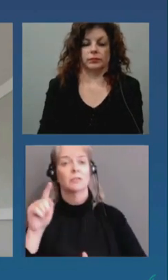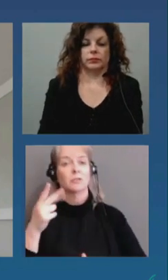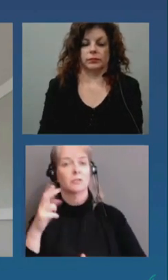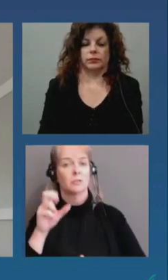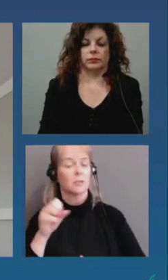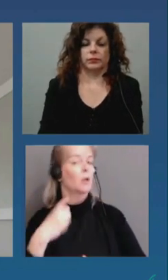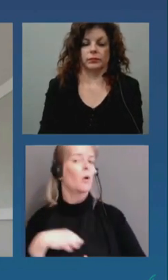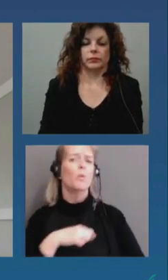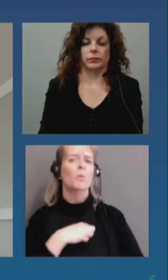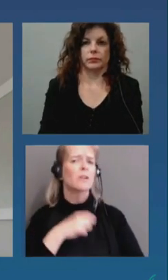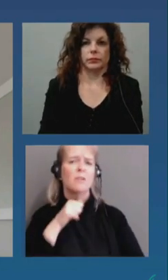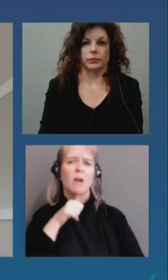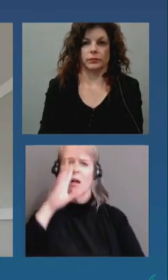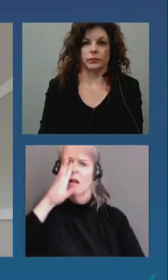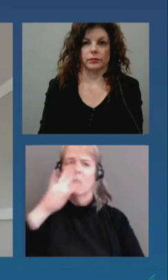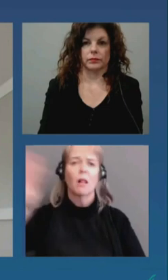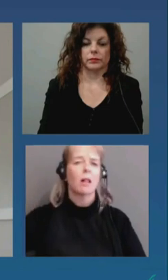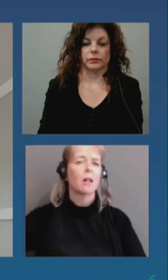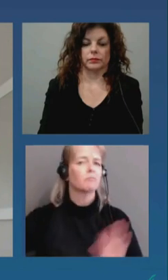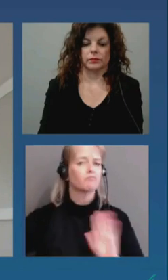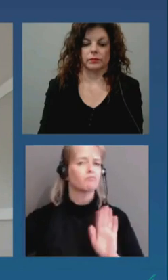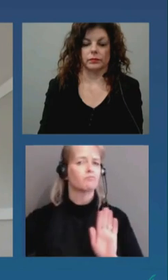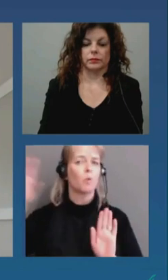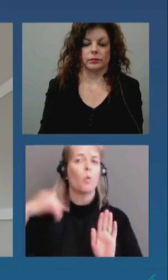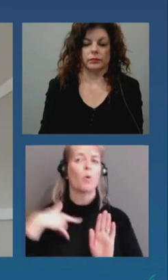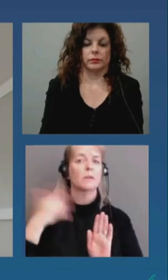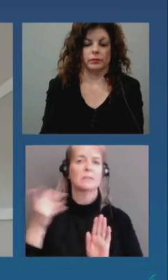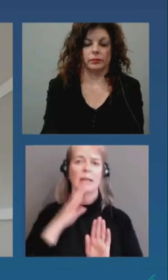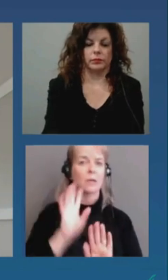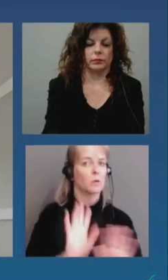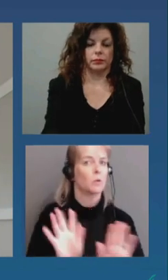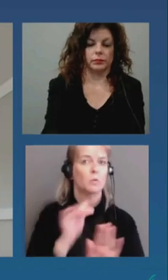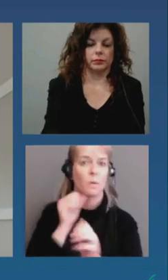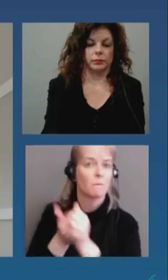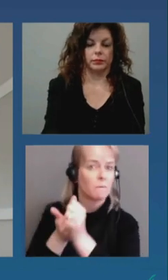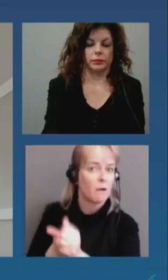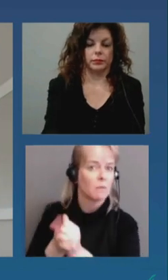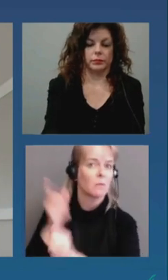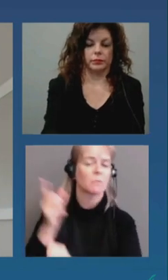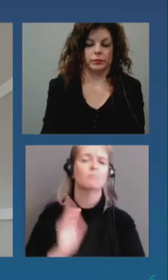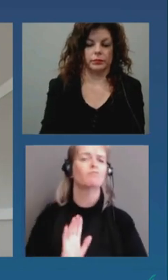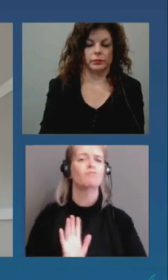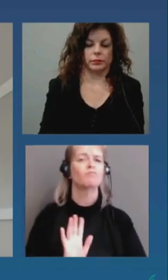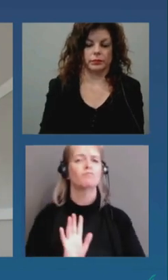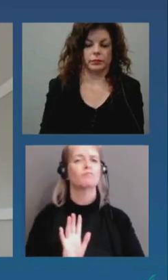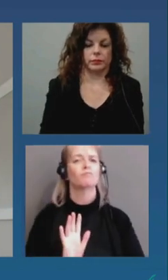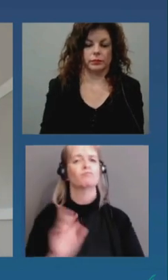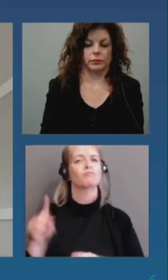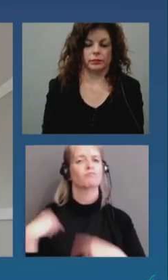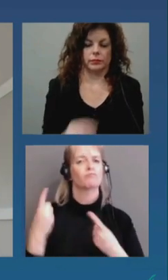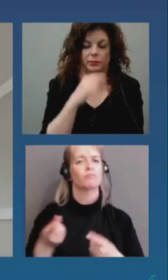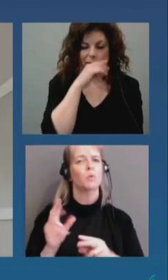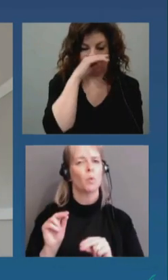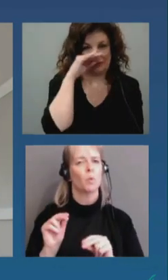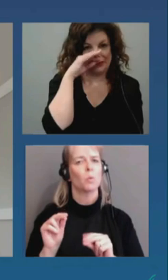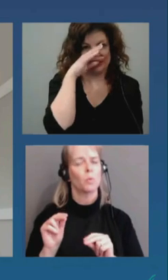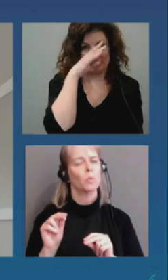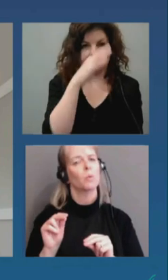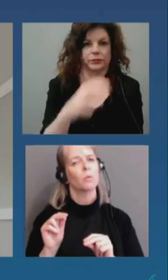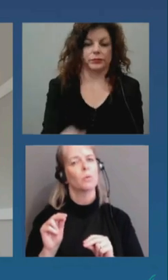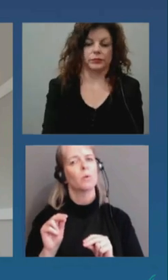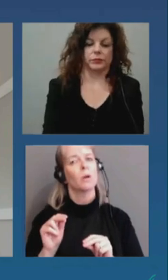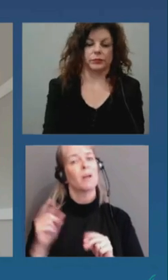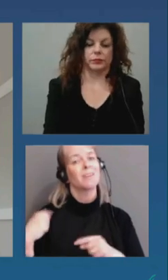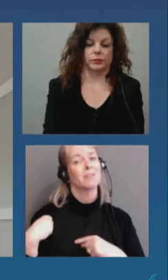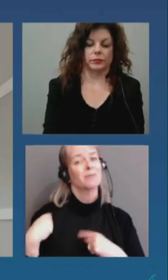um uh shouldn't be followed at this point um today i think what you see